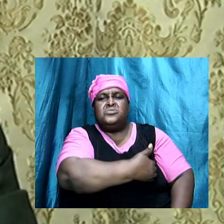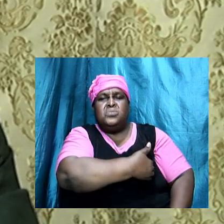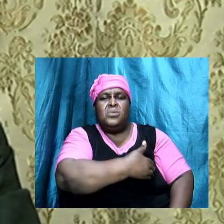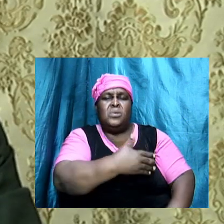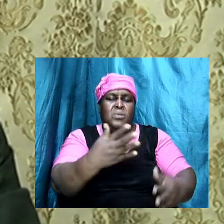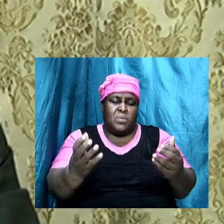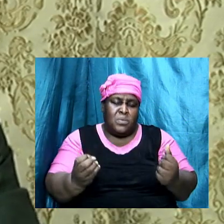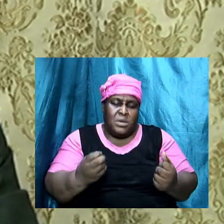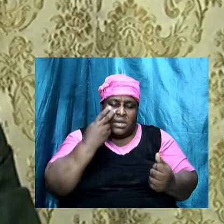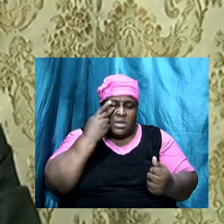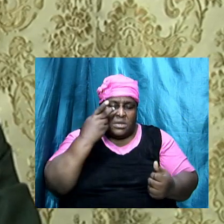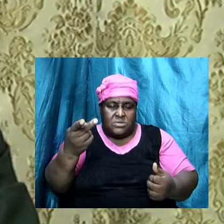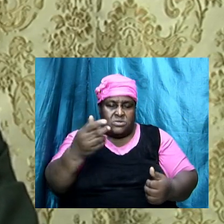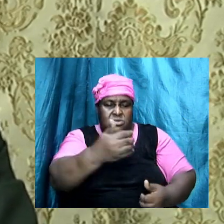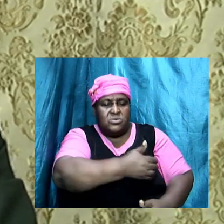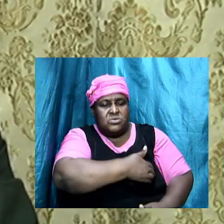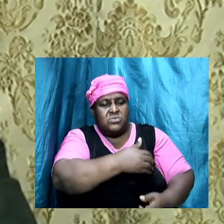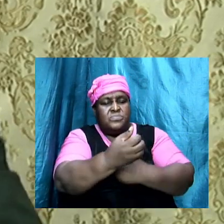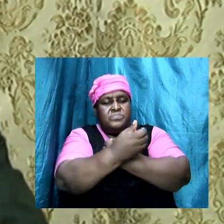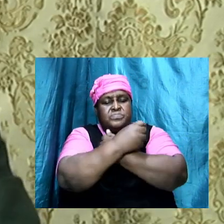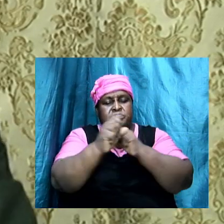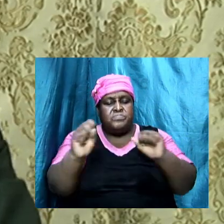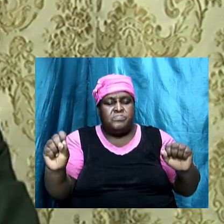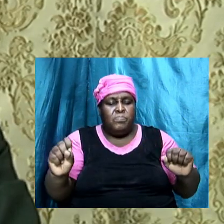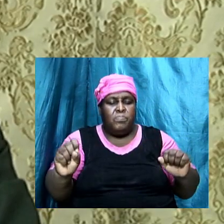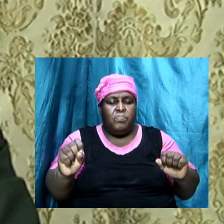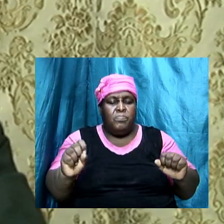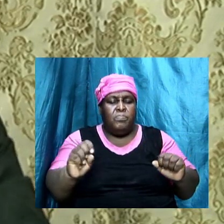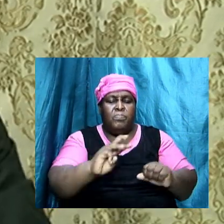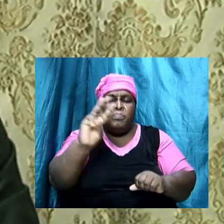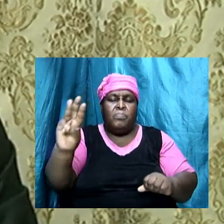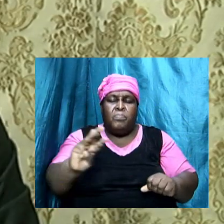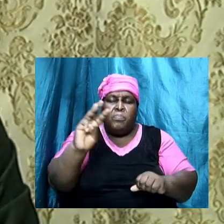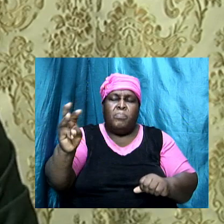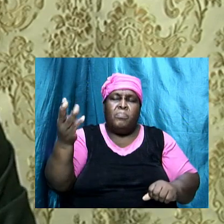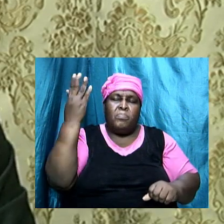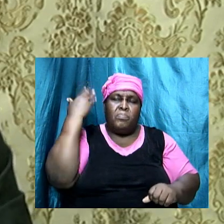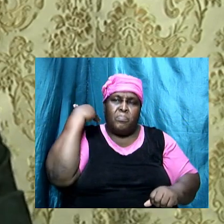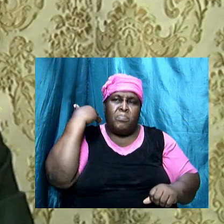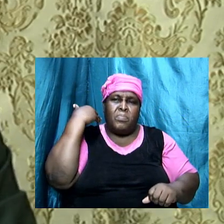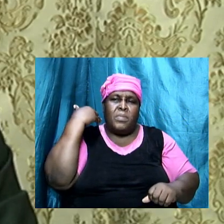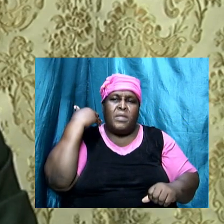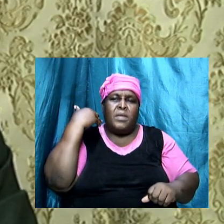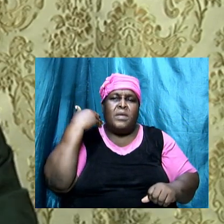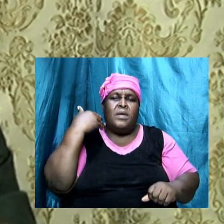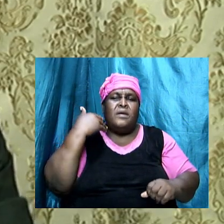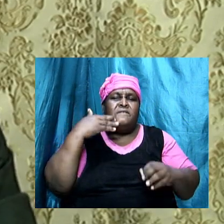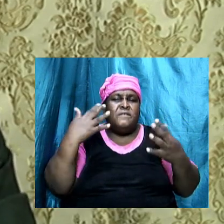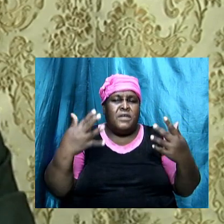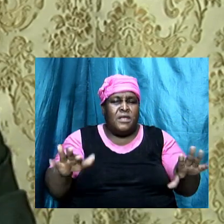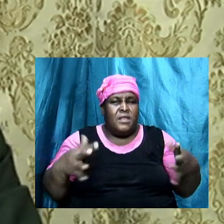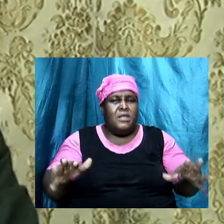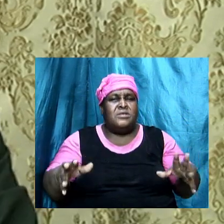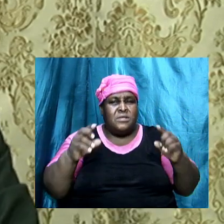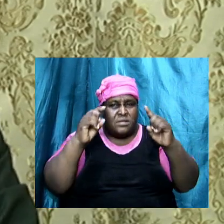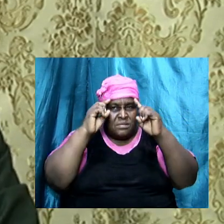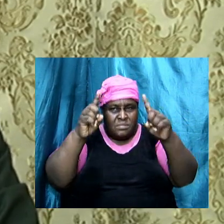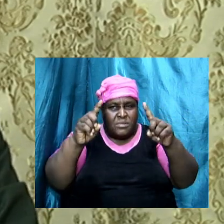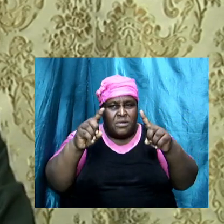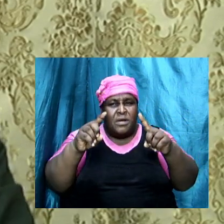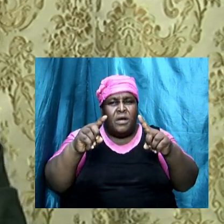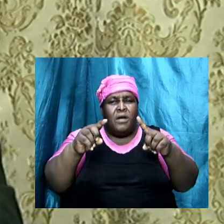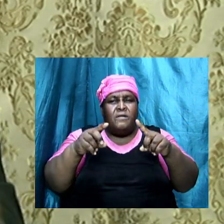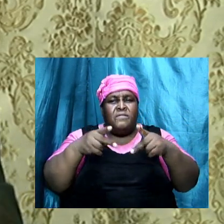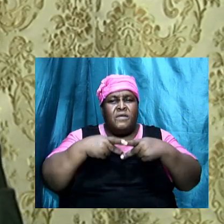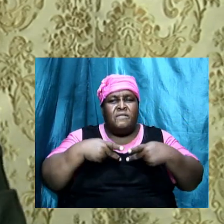saved. So last week we continued and we, you know, completed the doctrine of the Pharisees and the Sadducees.